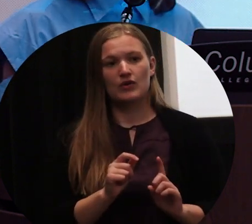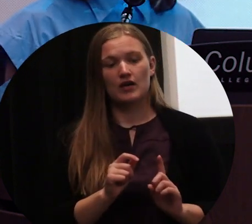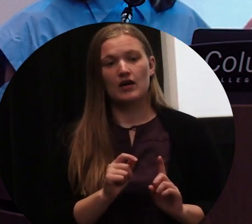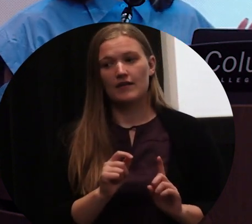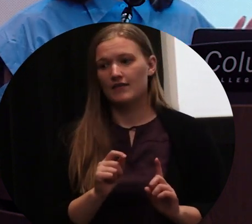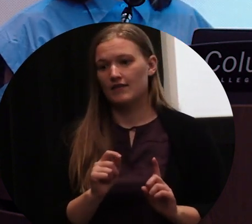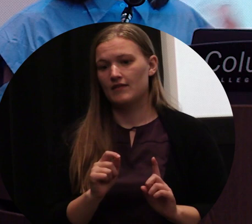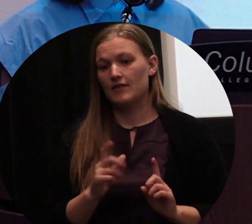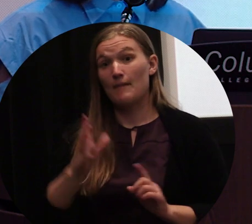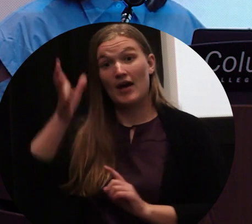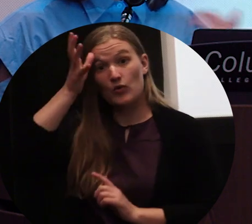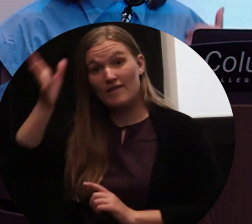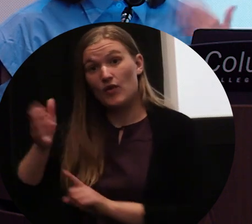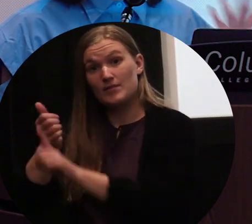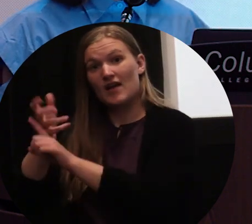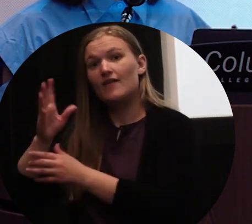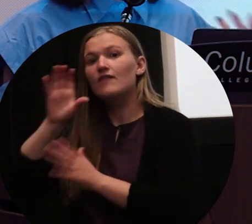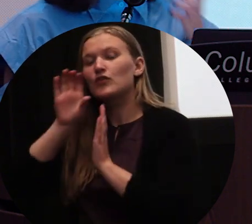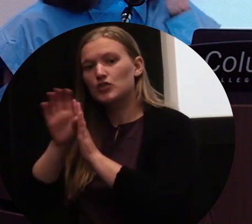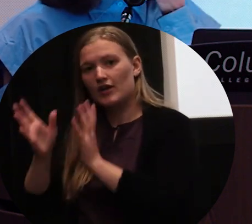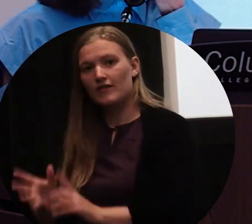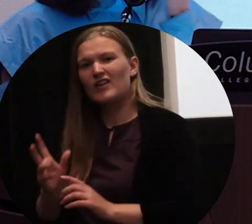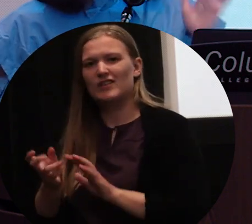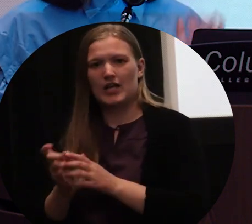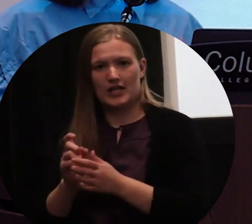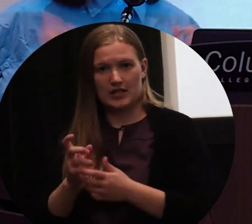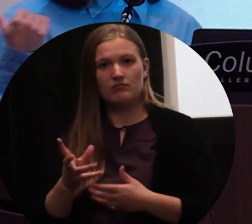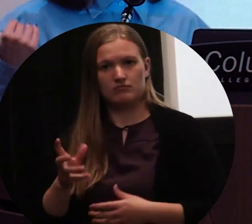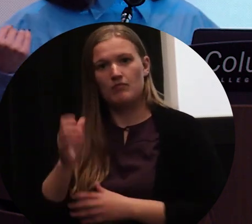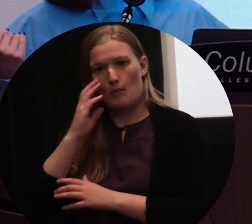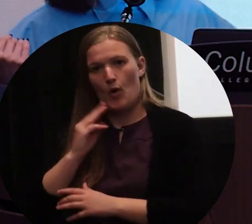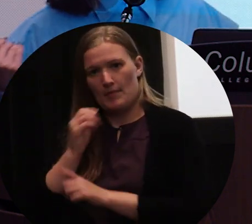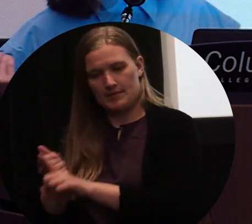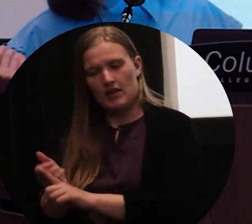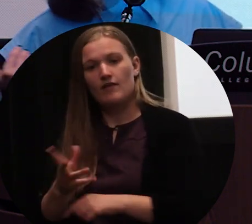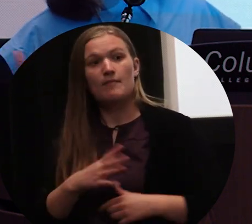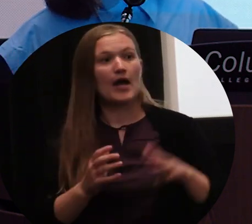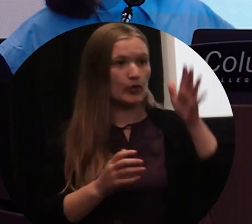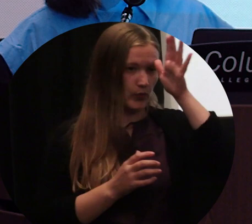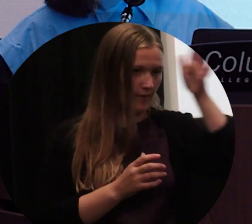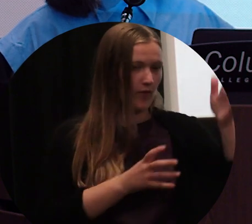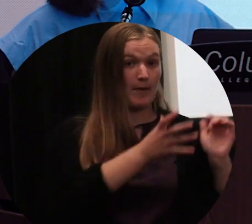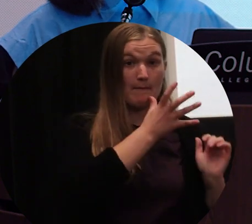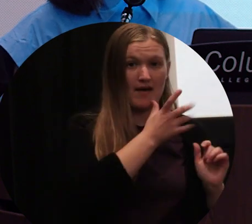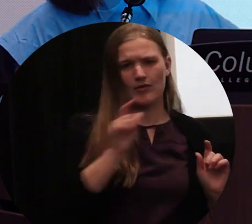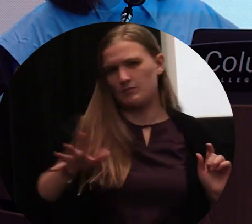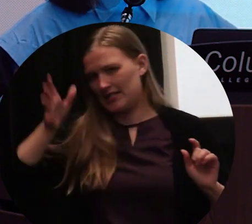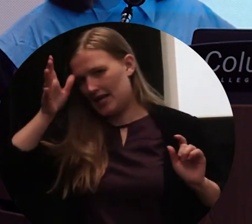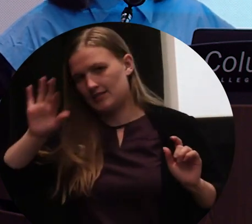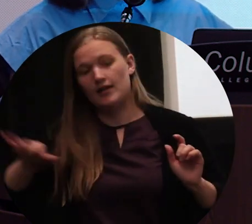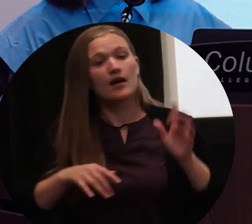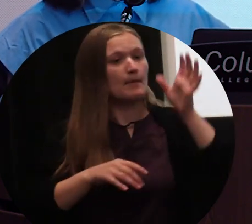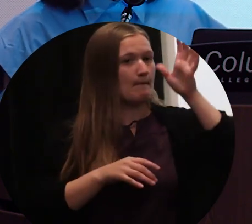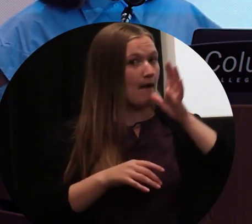dad's side, who was a photographer and who converted to Mormonism. My grandfather on my mom's side was a